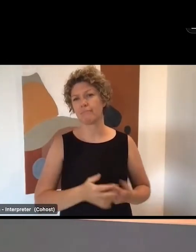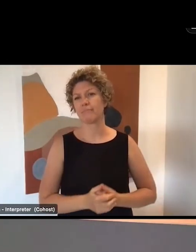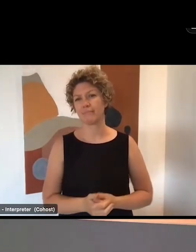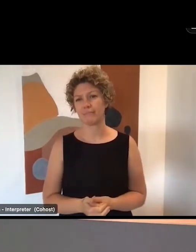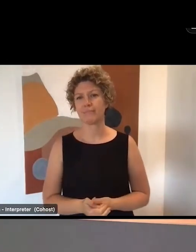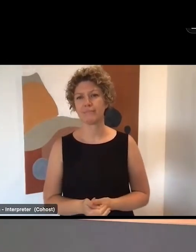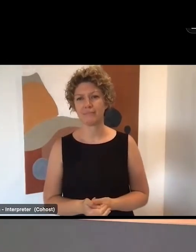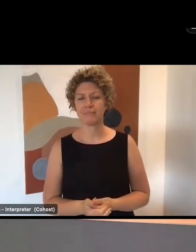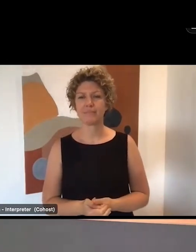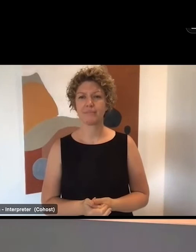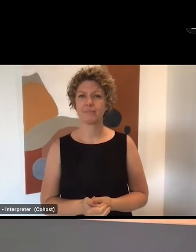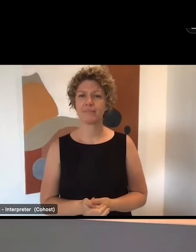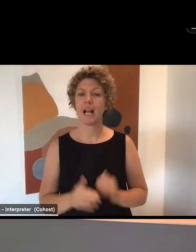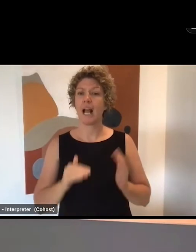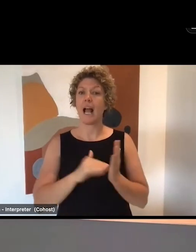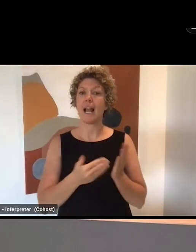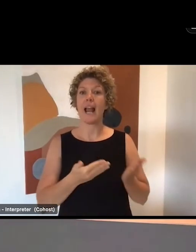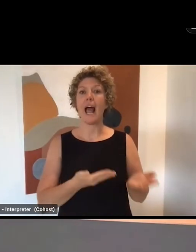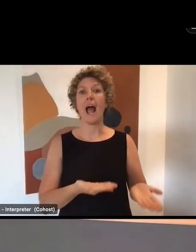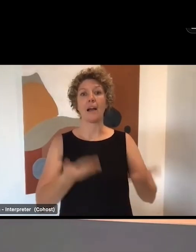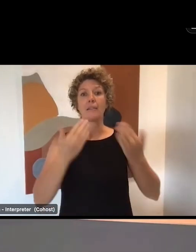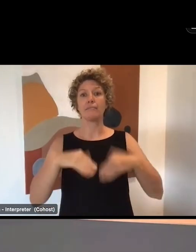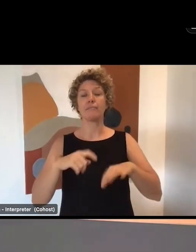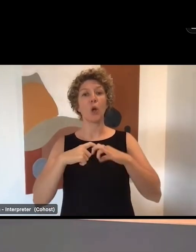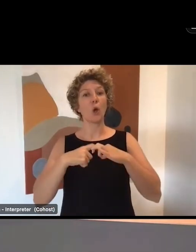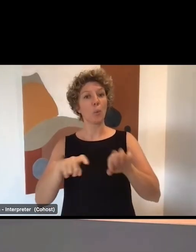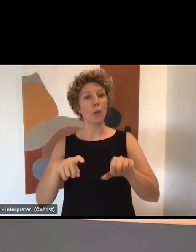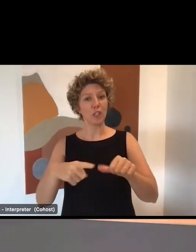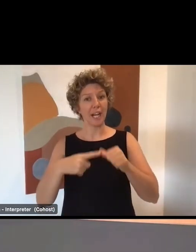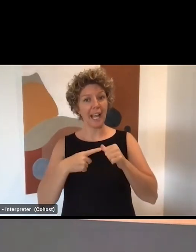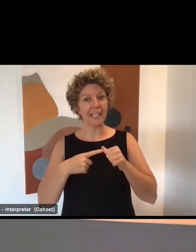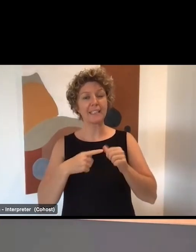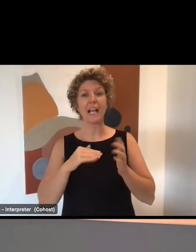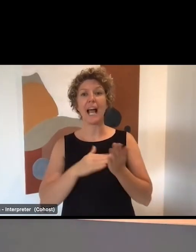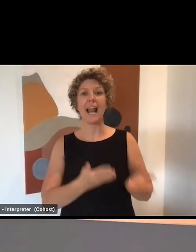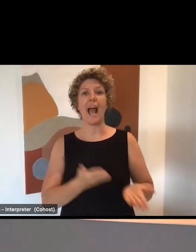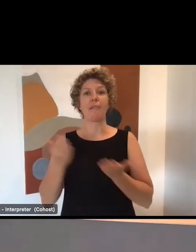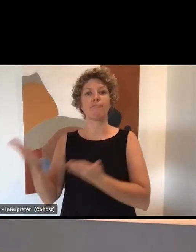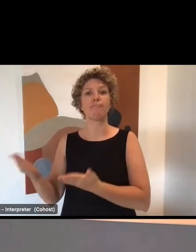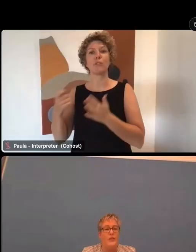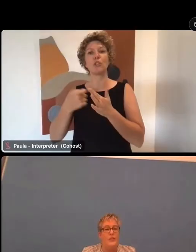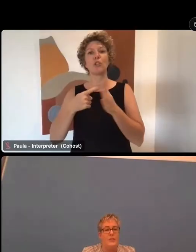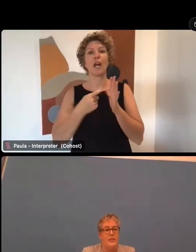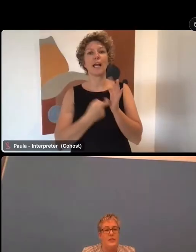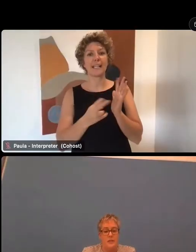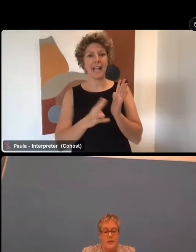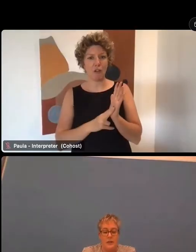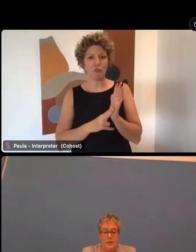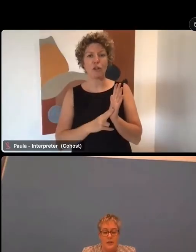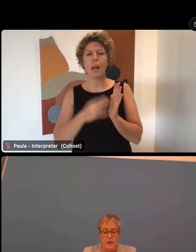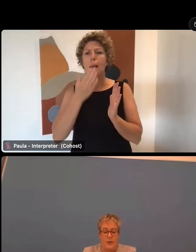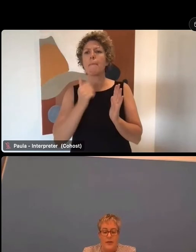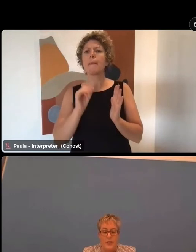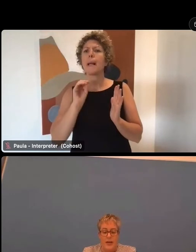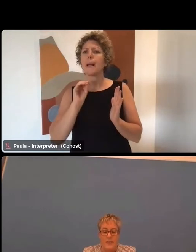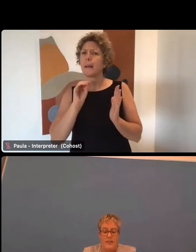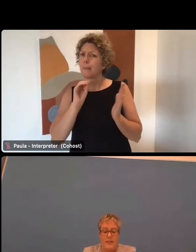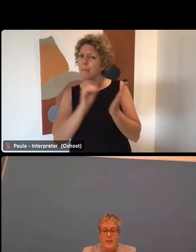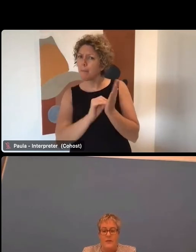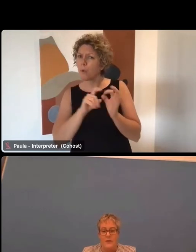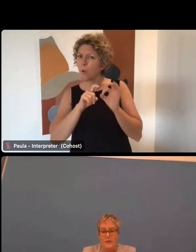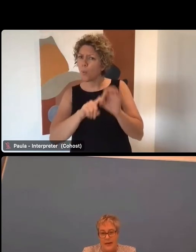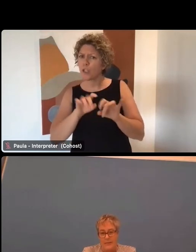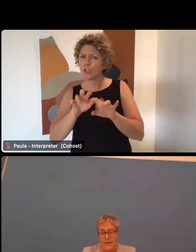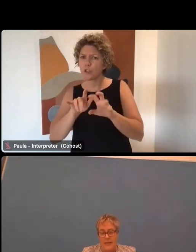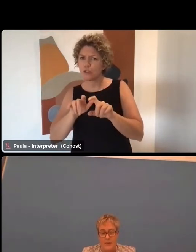reach out. And now I'd like to move into the Q&A session and hand over to Karen. Please put your questions into the Q&A